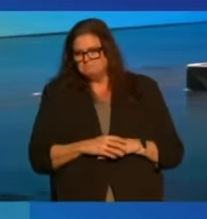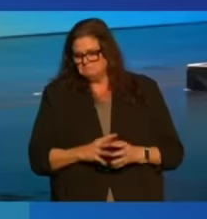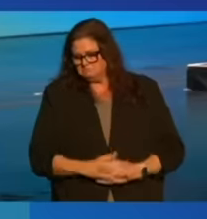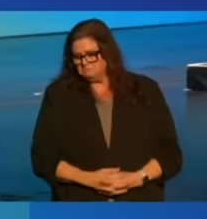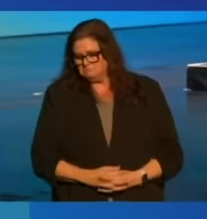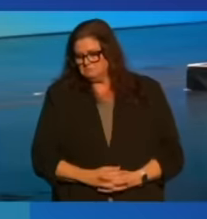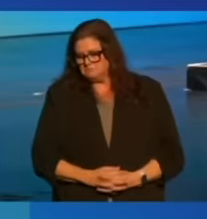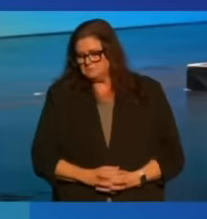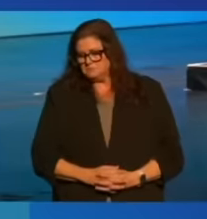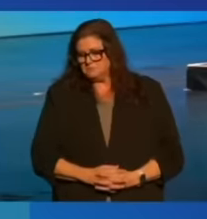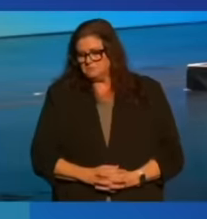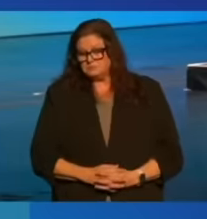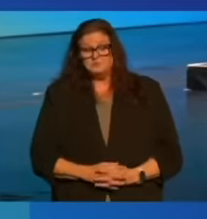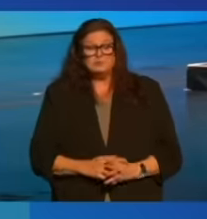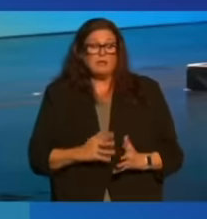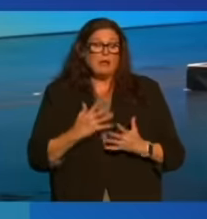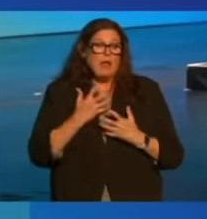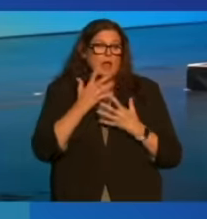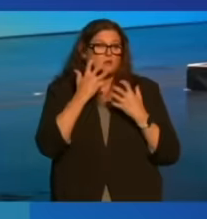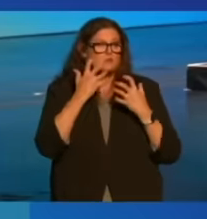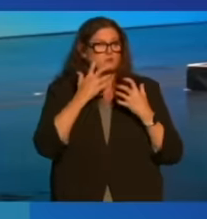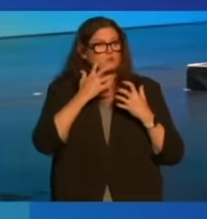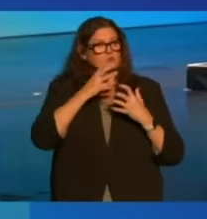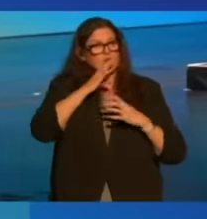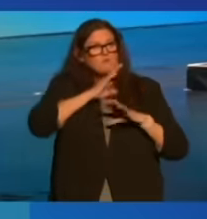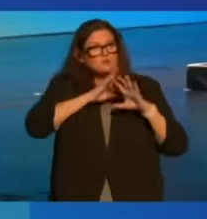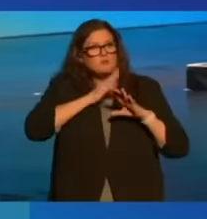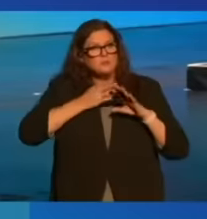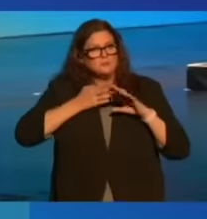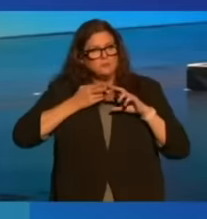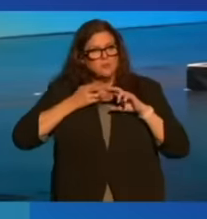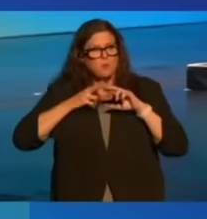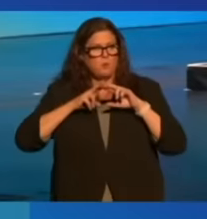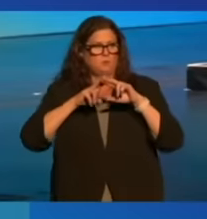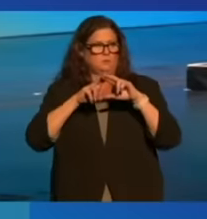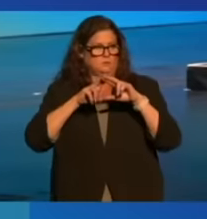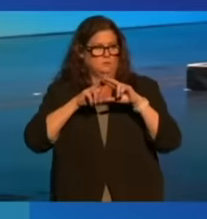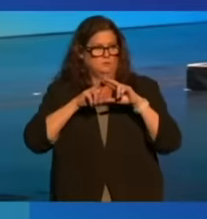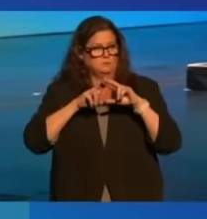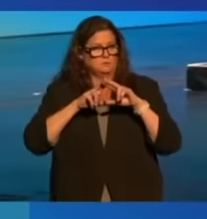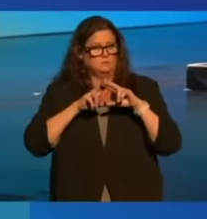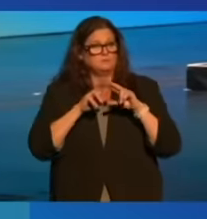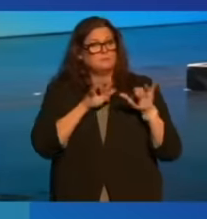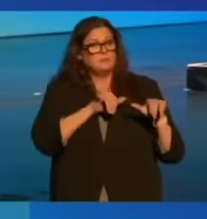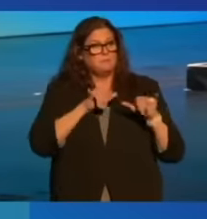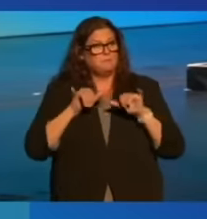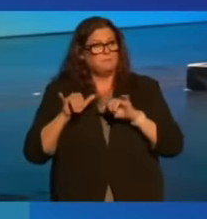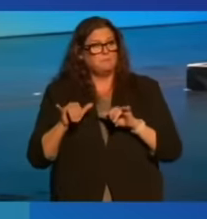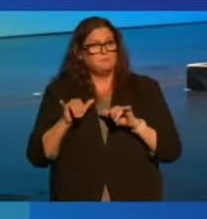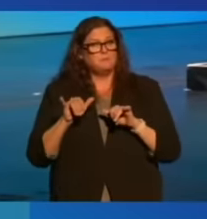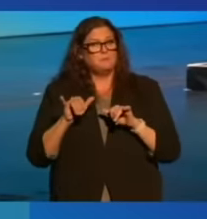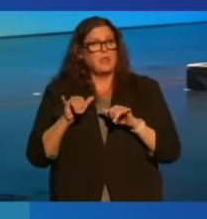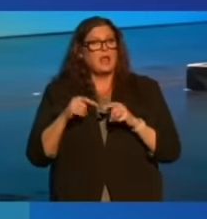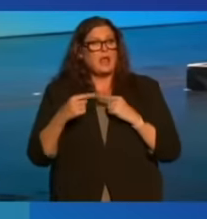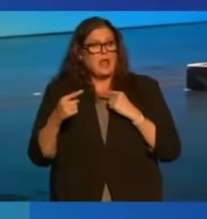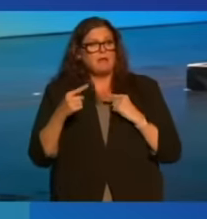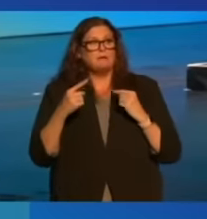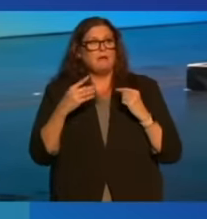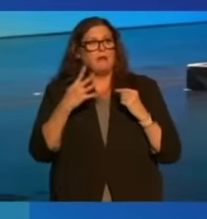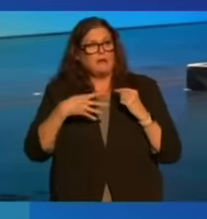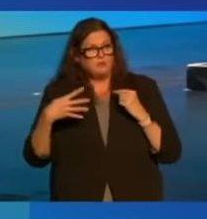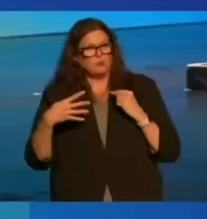And as anger and frustration rose, so did anti-immigrant sentiment.